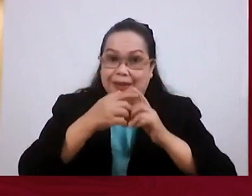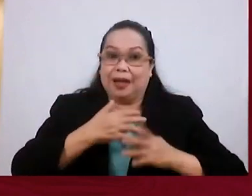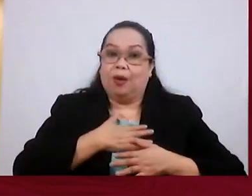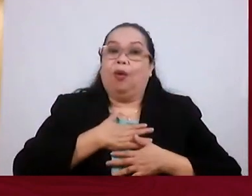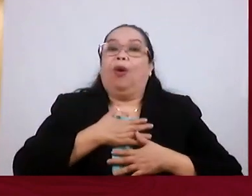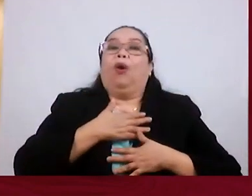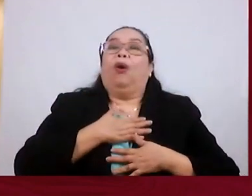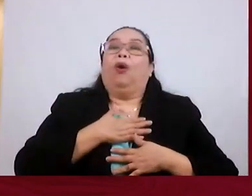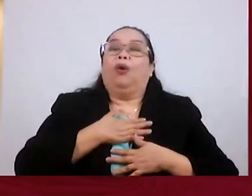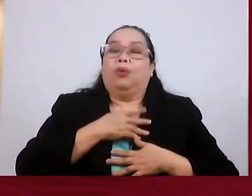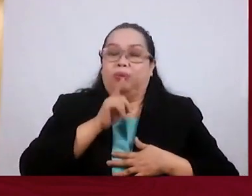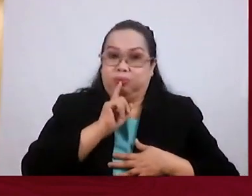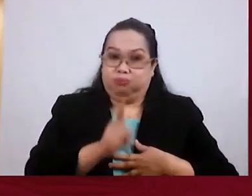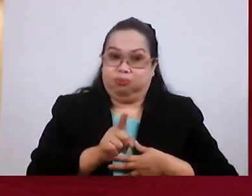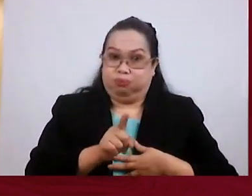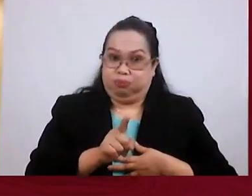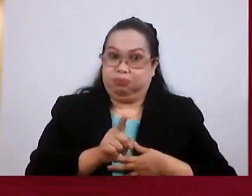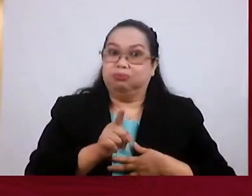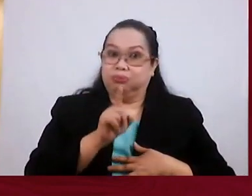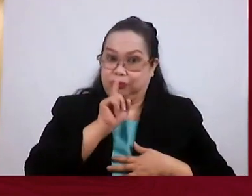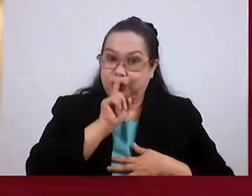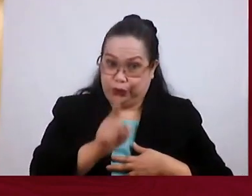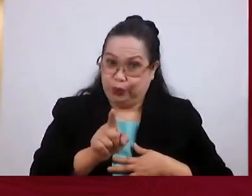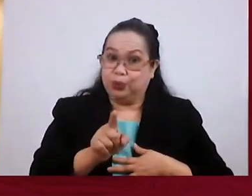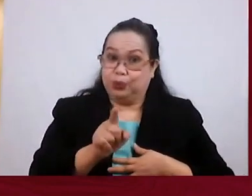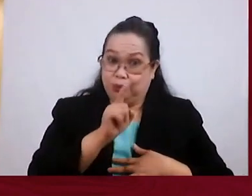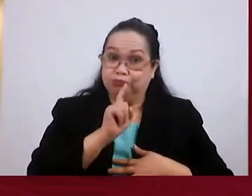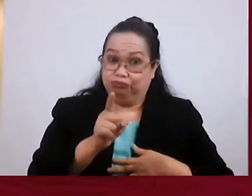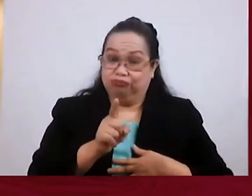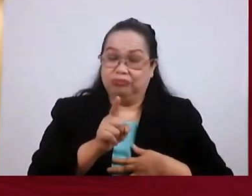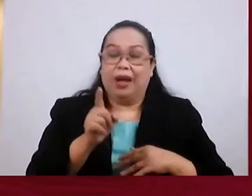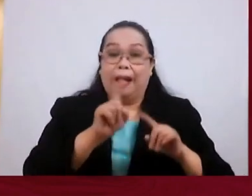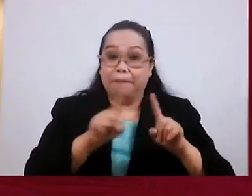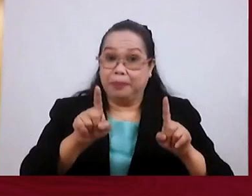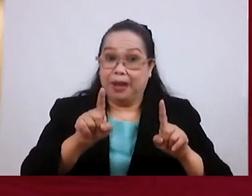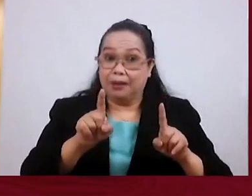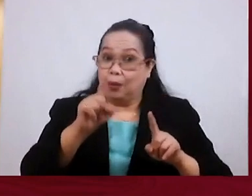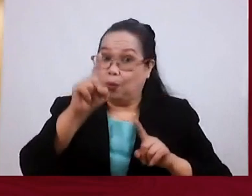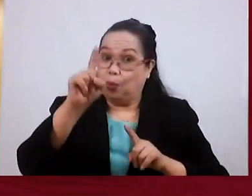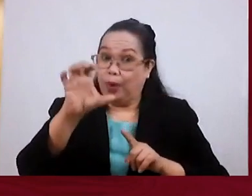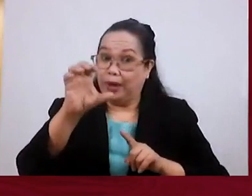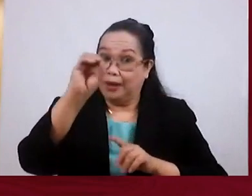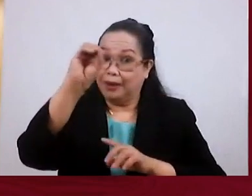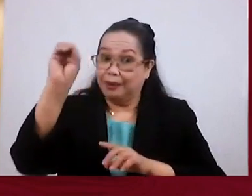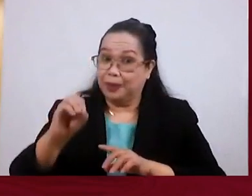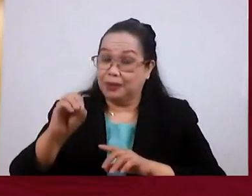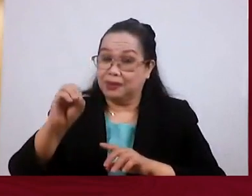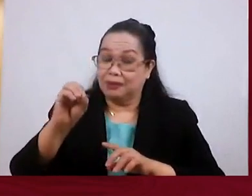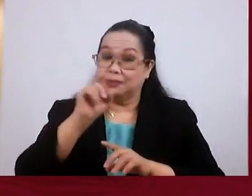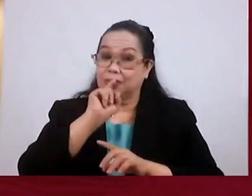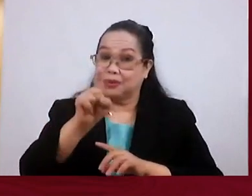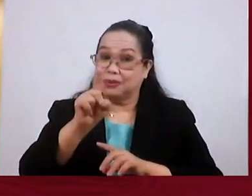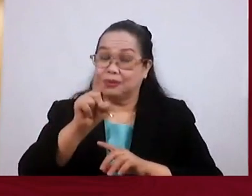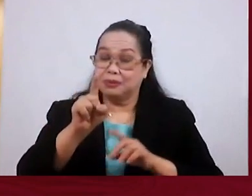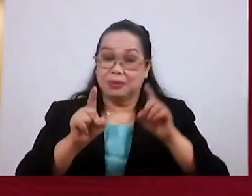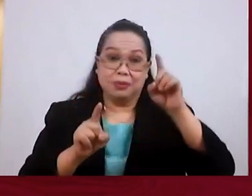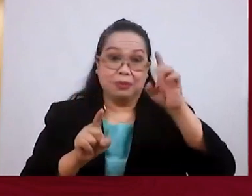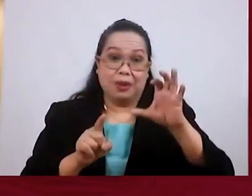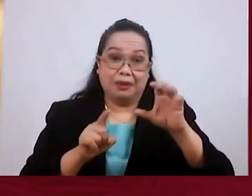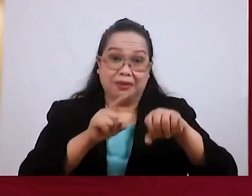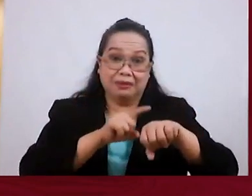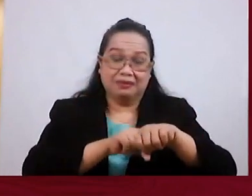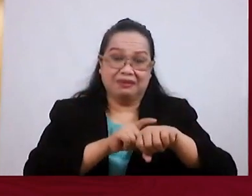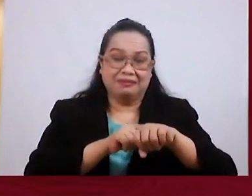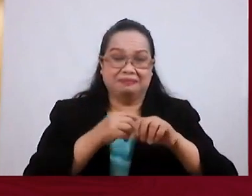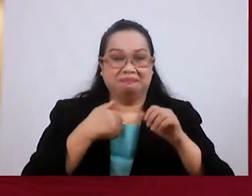I think that's still mainly true. But to say it's 100% true, 100% of the time is